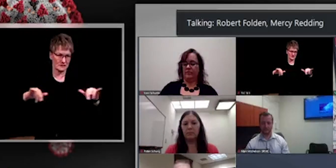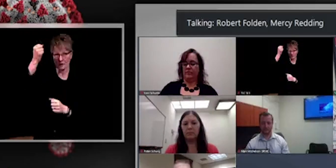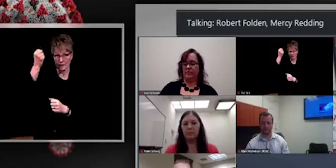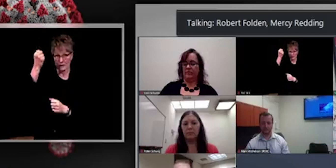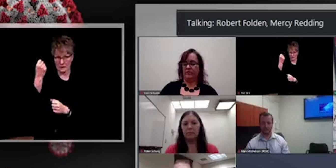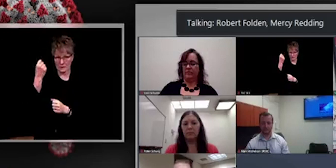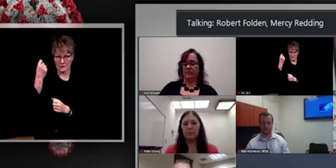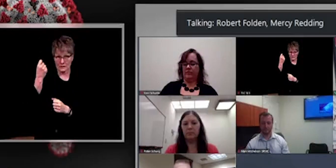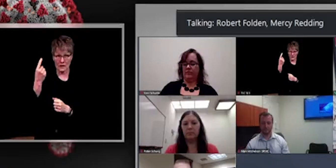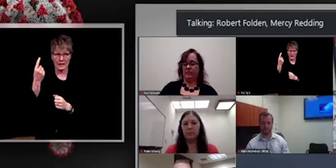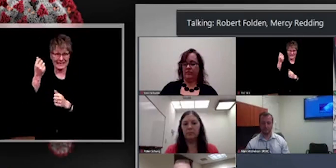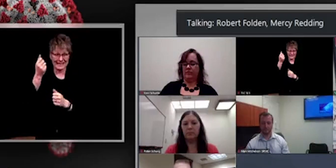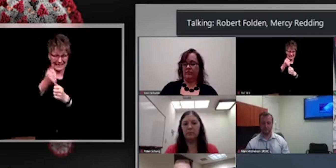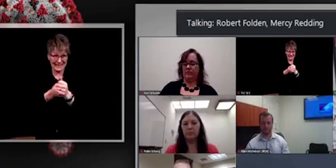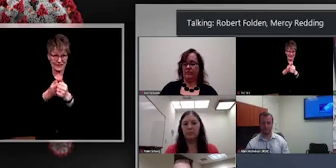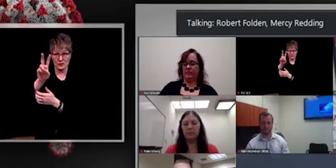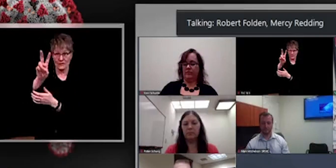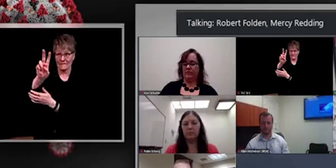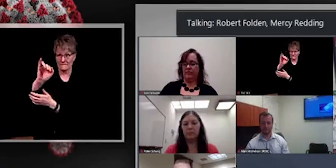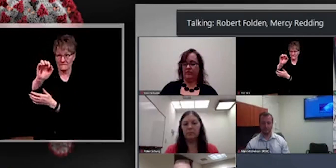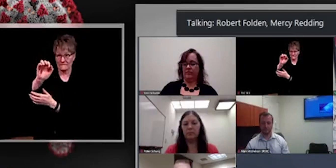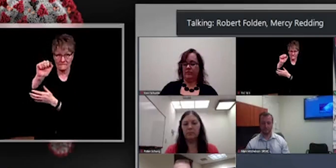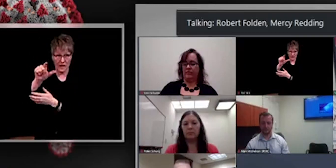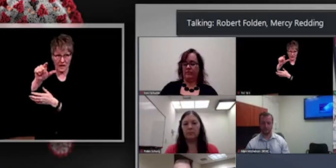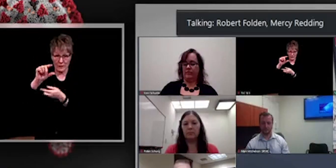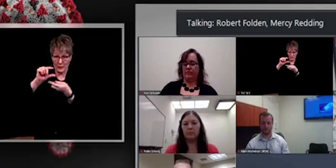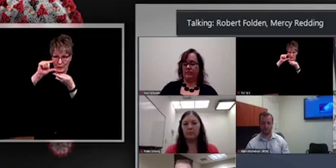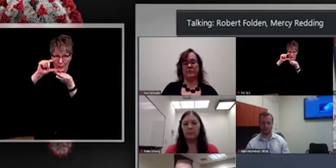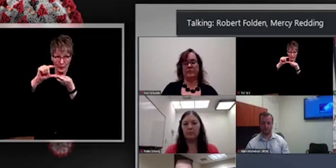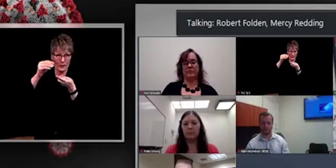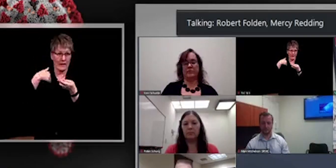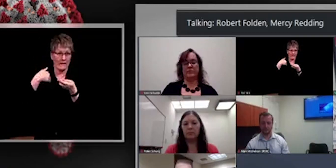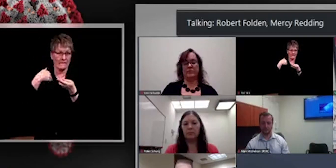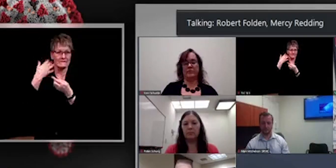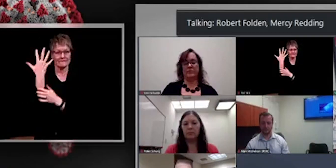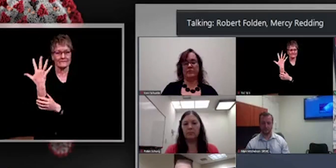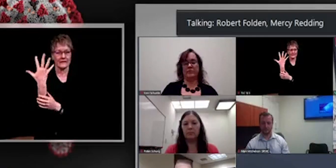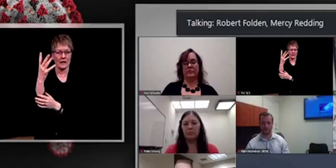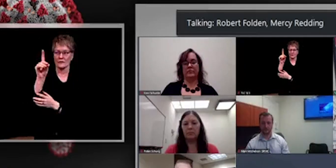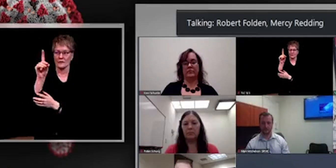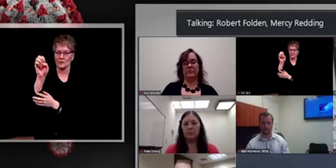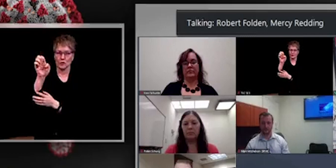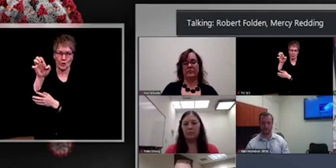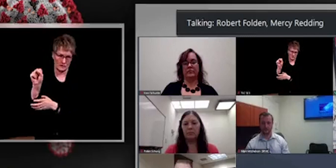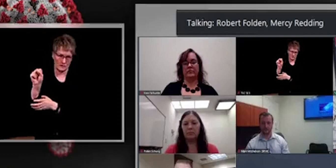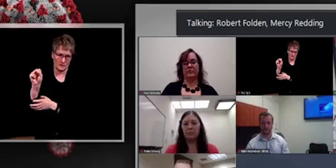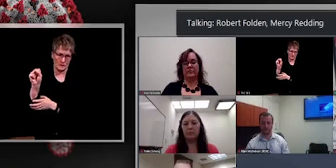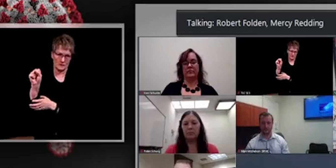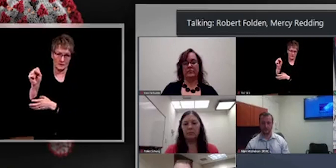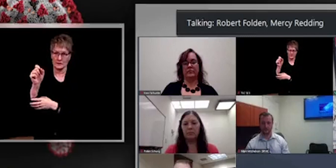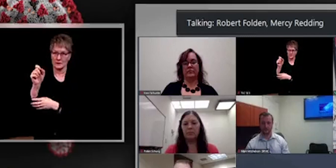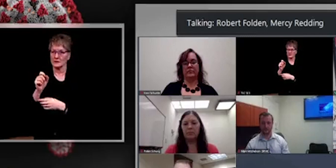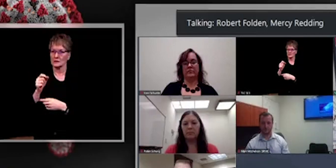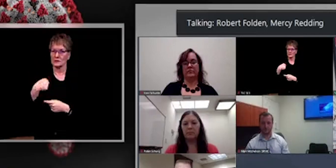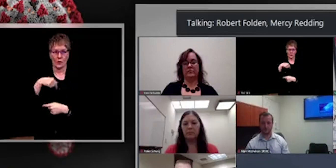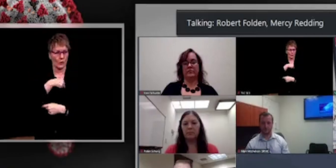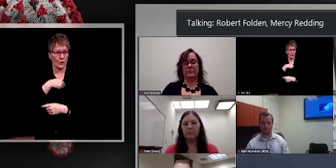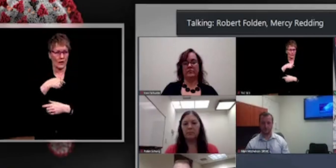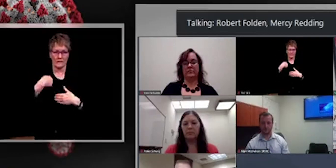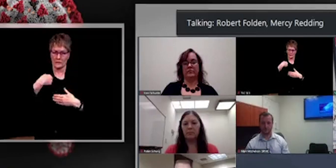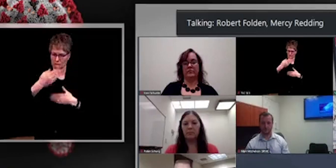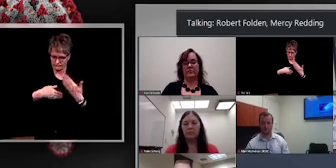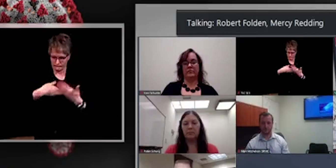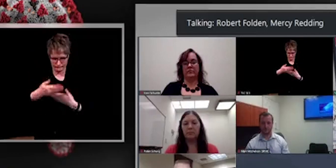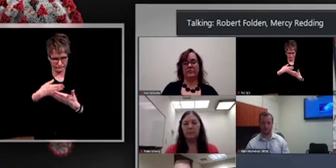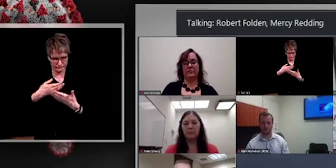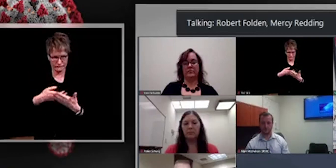So we're, we're being very methodical and I'm, I'm sure Valerie and, and Mark are doing the same around sort of when you get